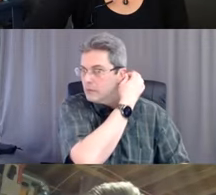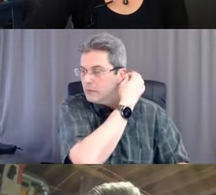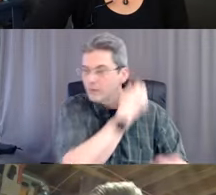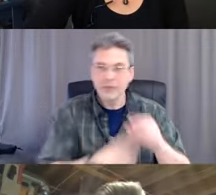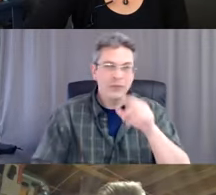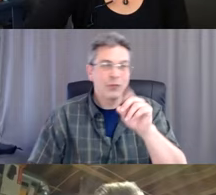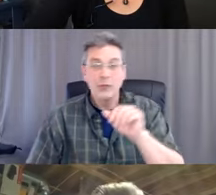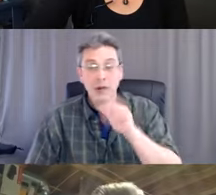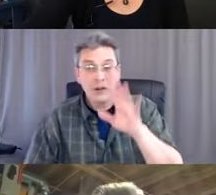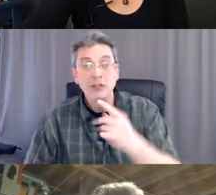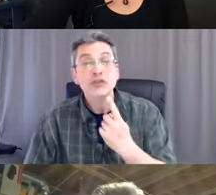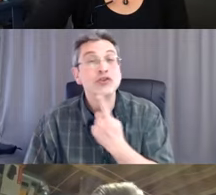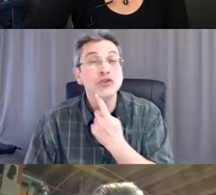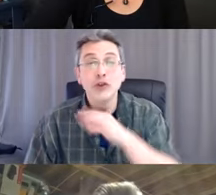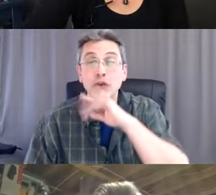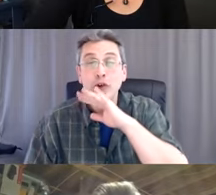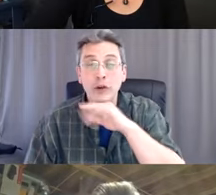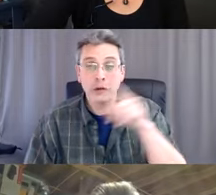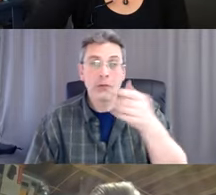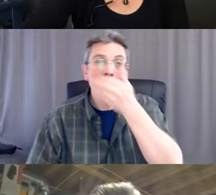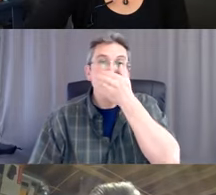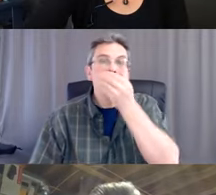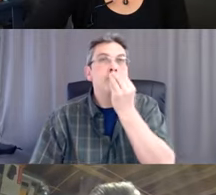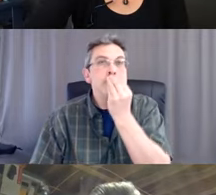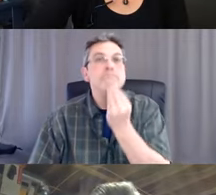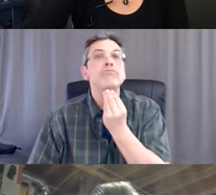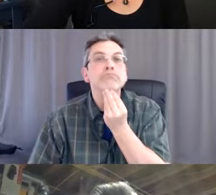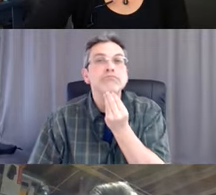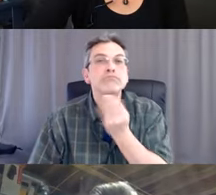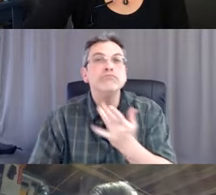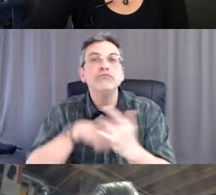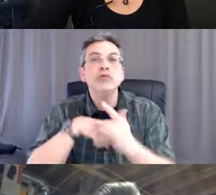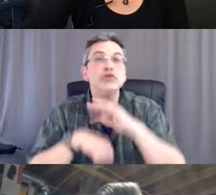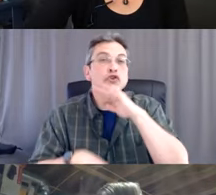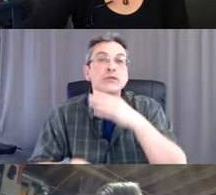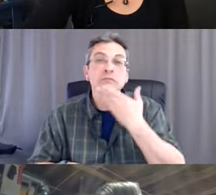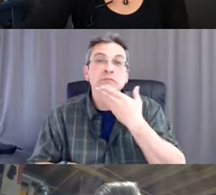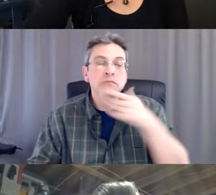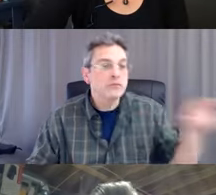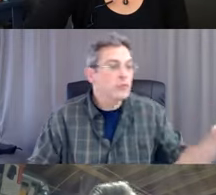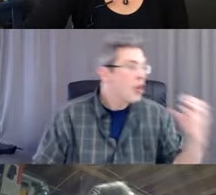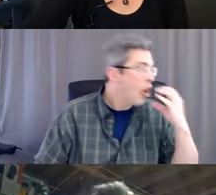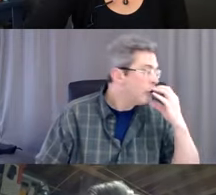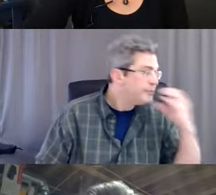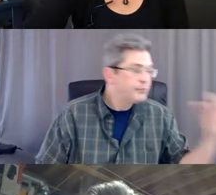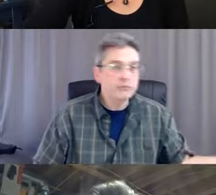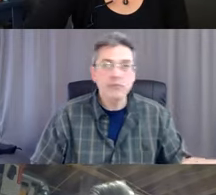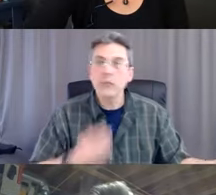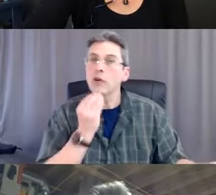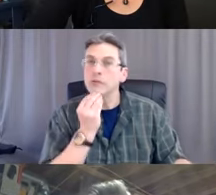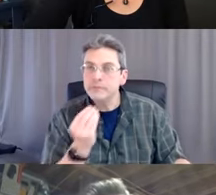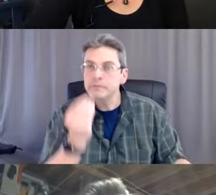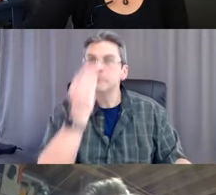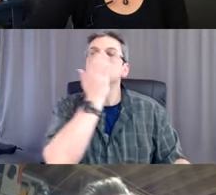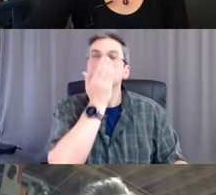chin. And then take a bite of your sandwich. And then grab your mask. Which is now dirty from your chin. And now you're going to take all those germs